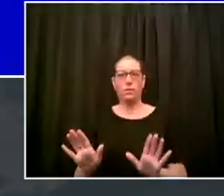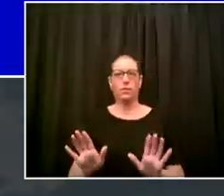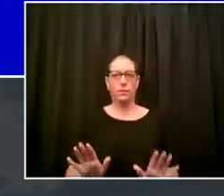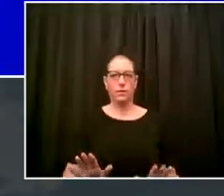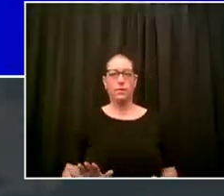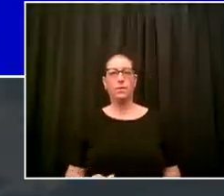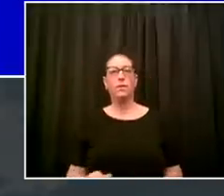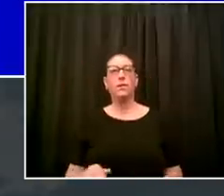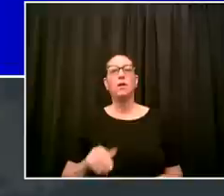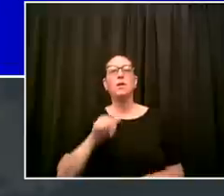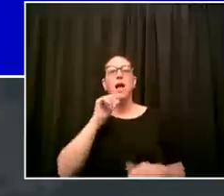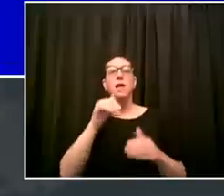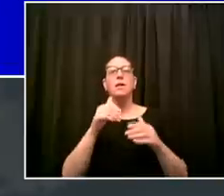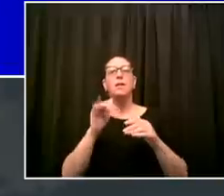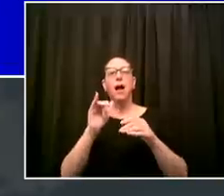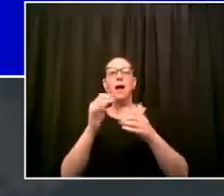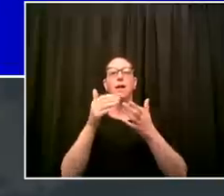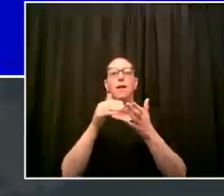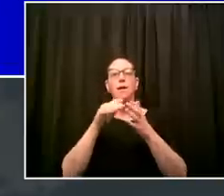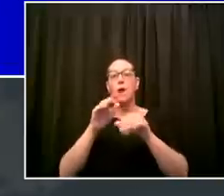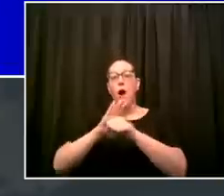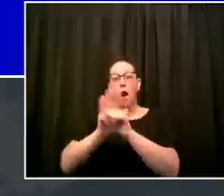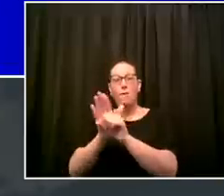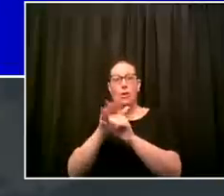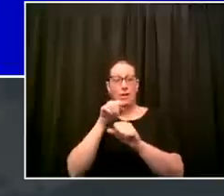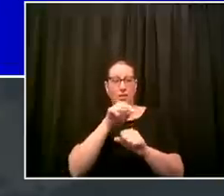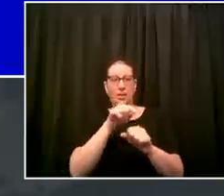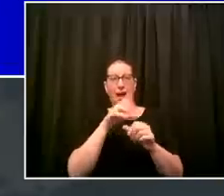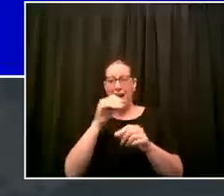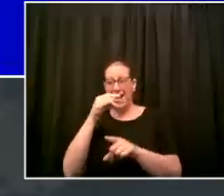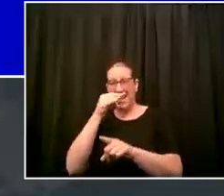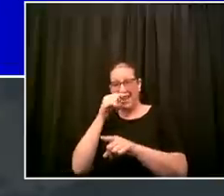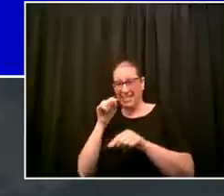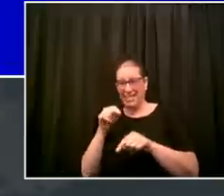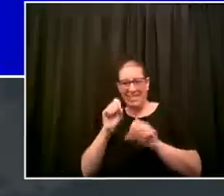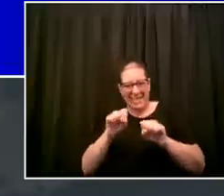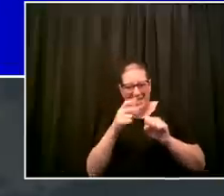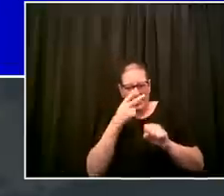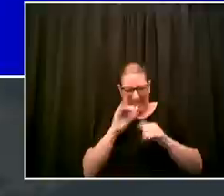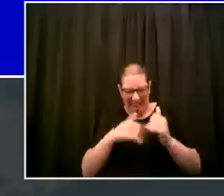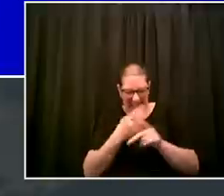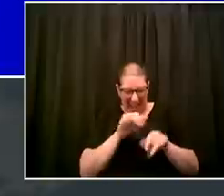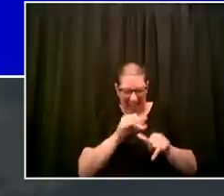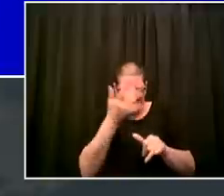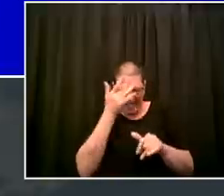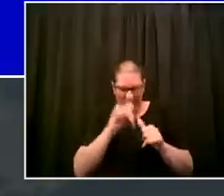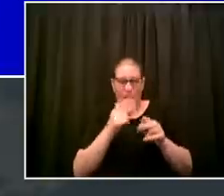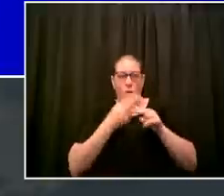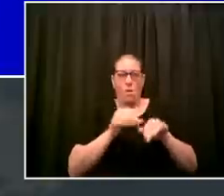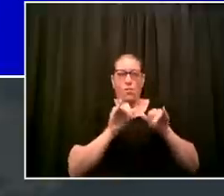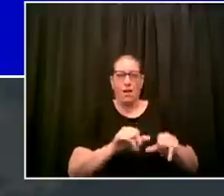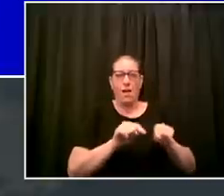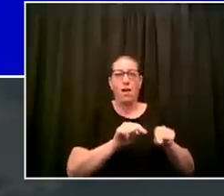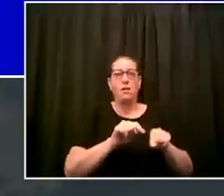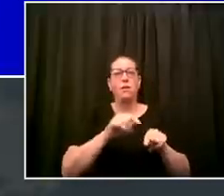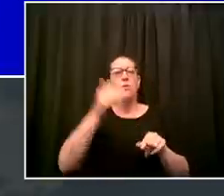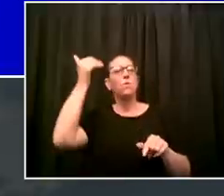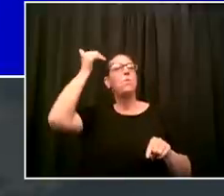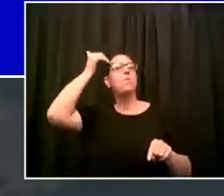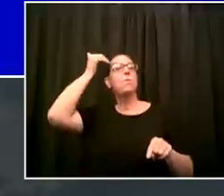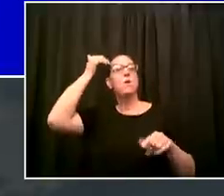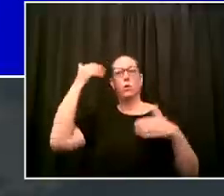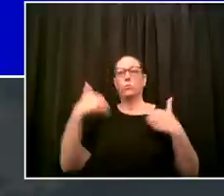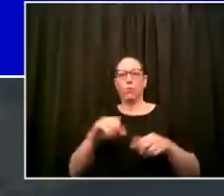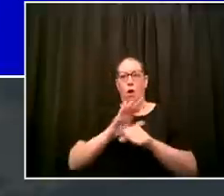home to the maximum extent possible social distancing all of this helps make sure our children are not exposed to